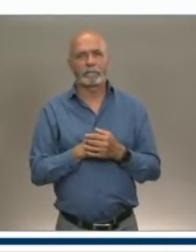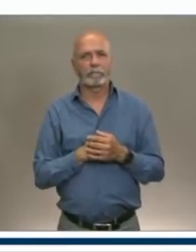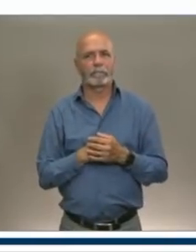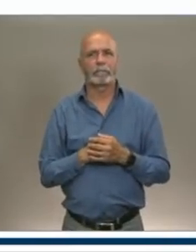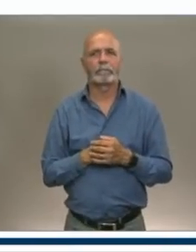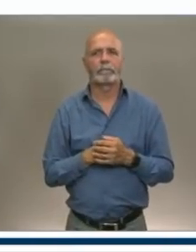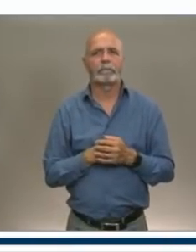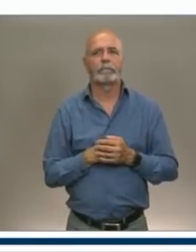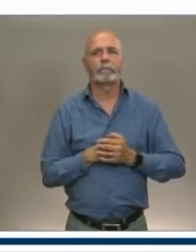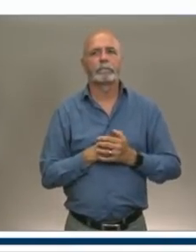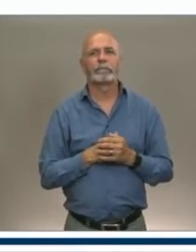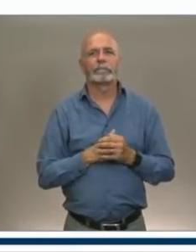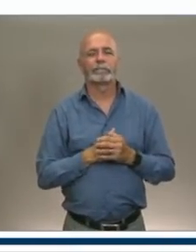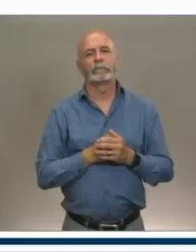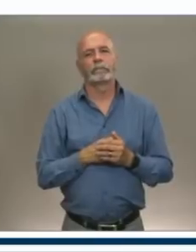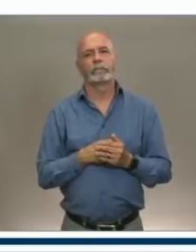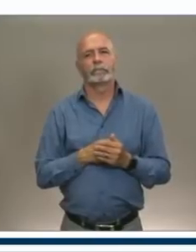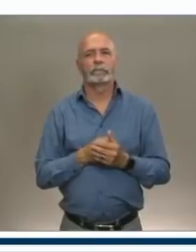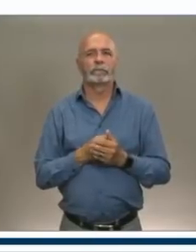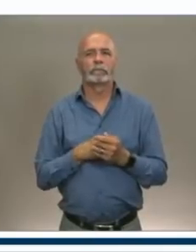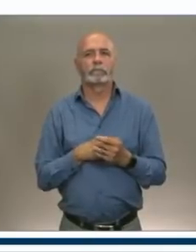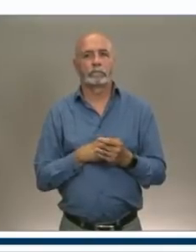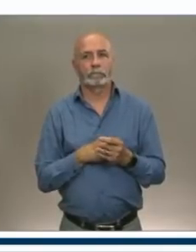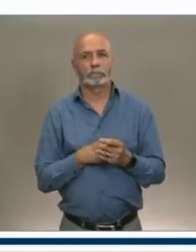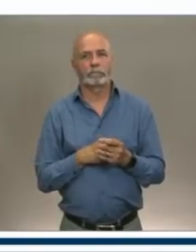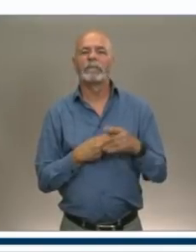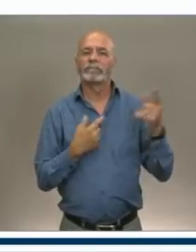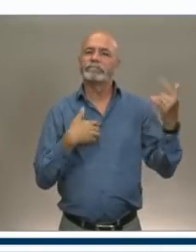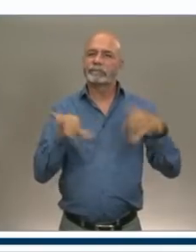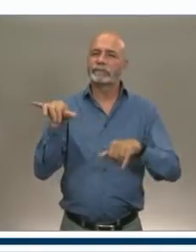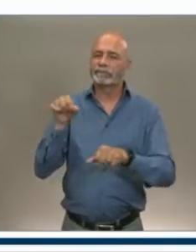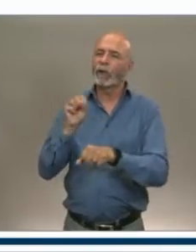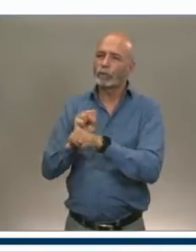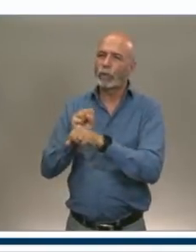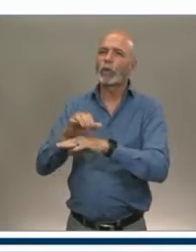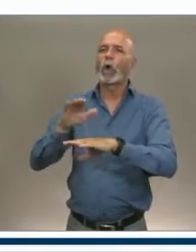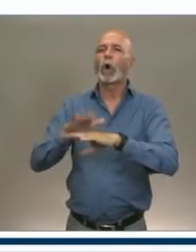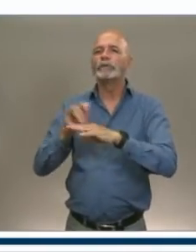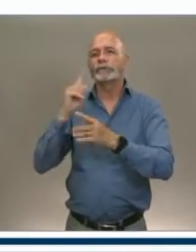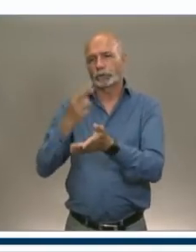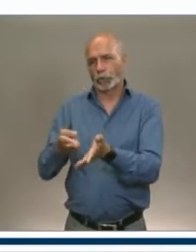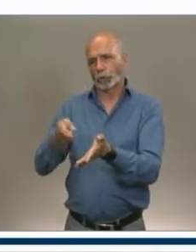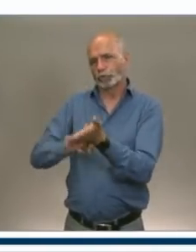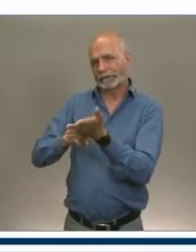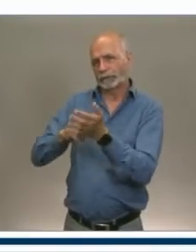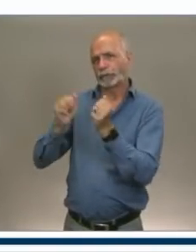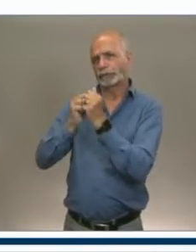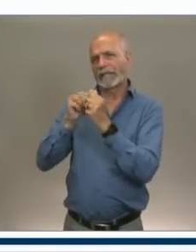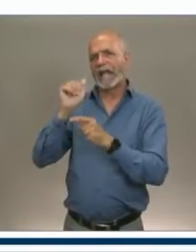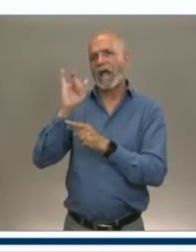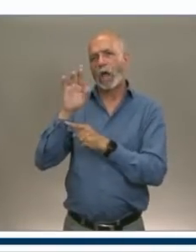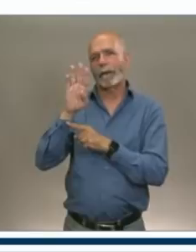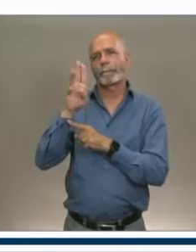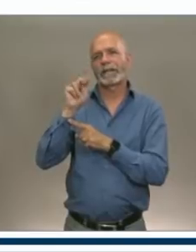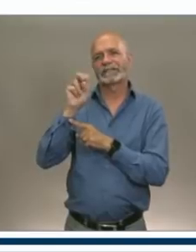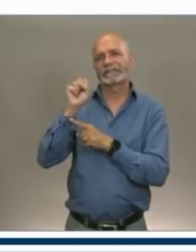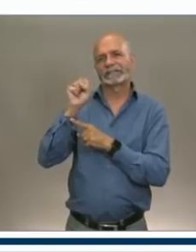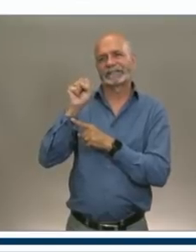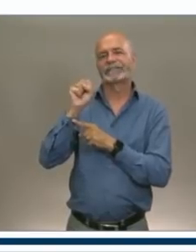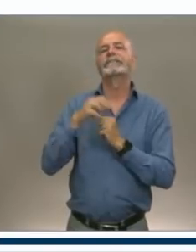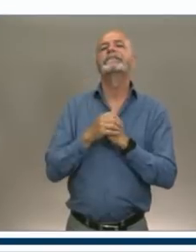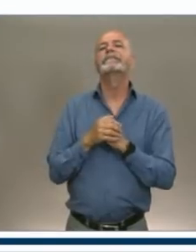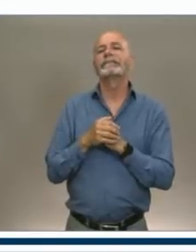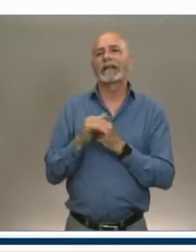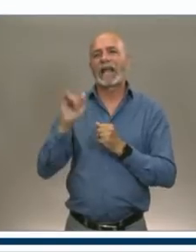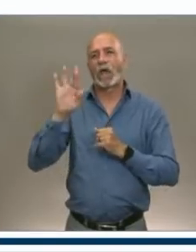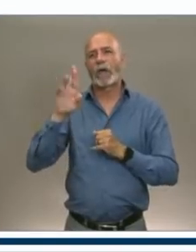So in terms of, you know, we're working on registration with the Airbnbs, but, you know, government, you know, we